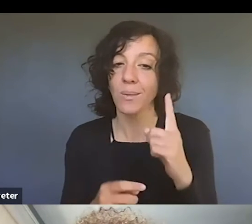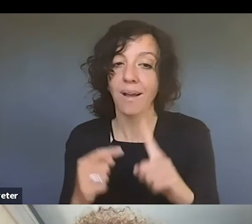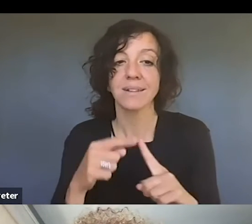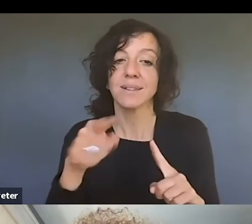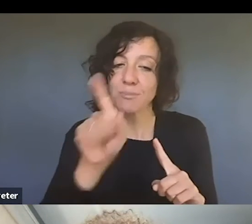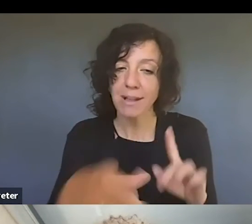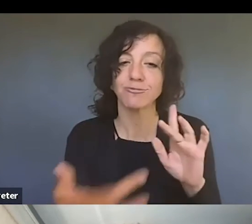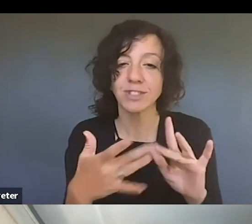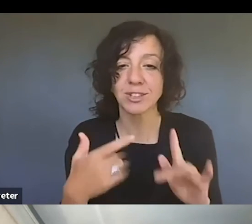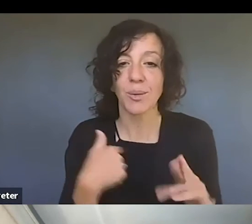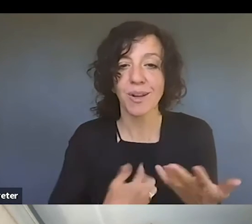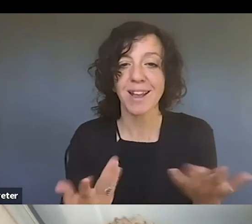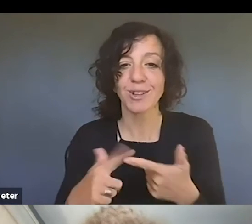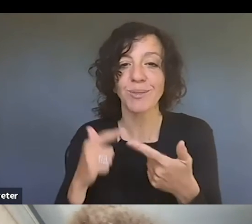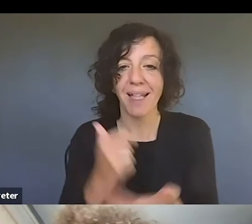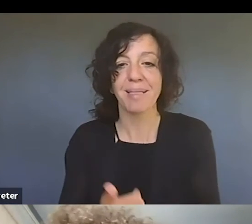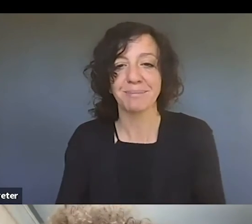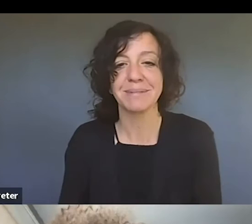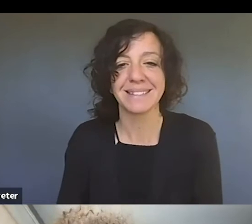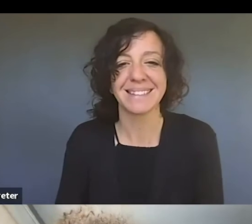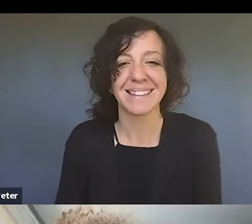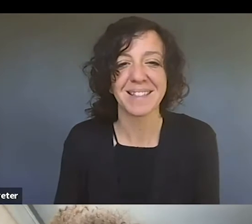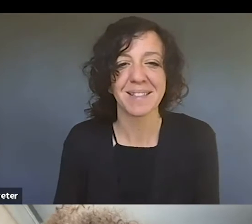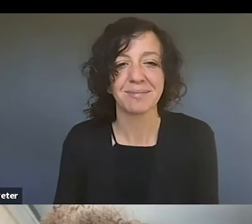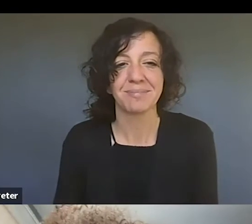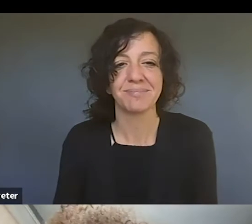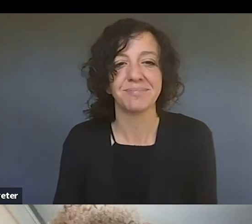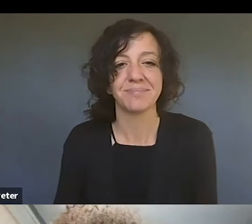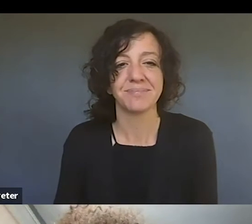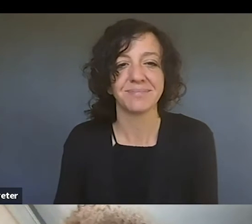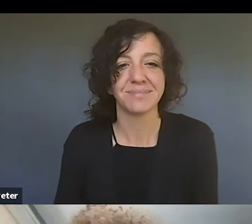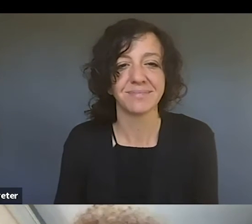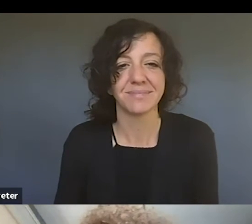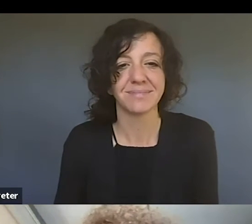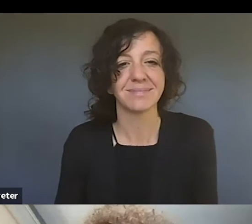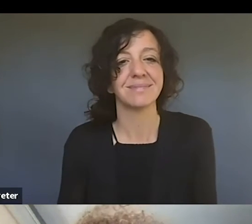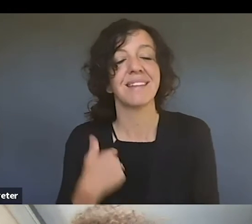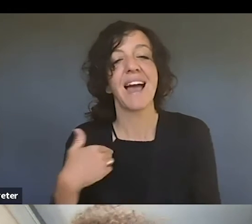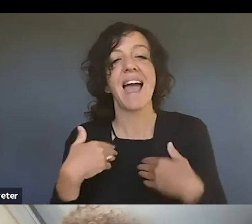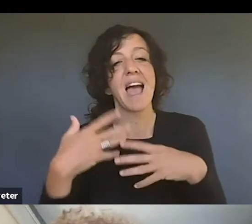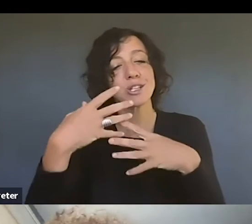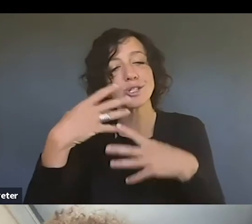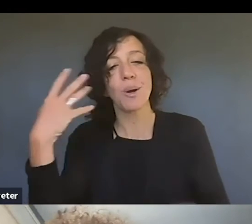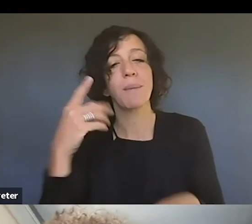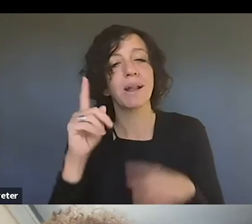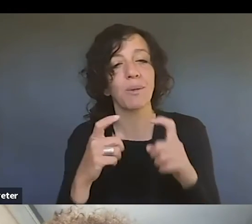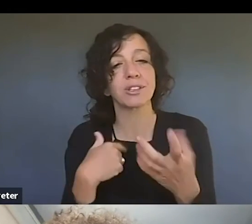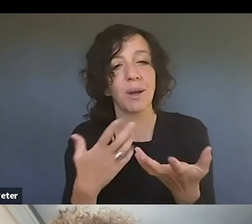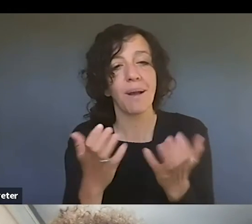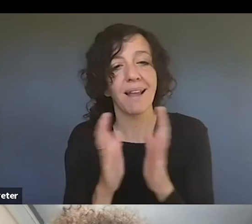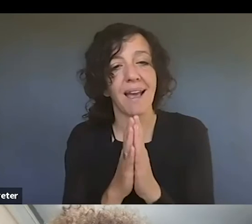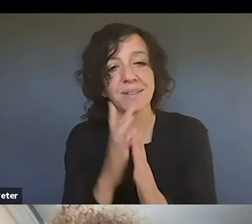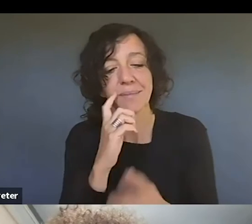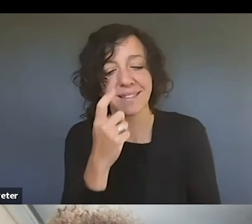help. That's great. And so I have, I actually had a whole list of questions I wanted to ask these ladies today because they are